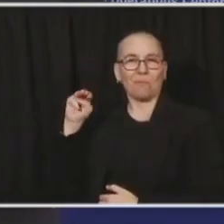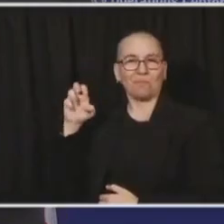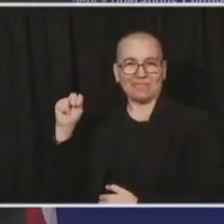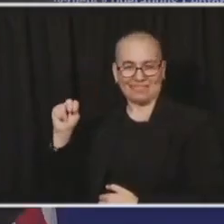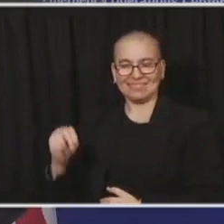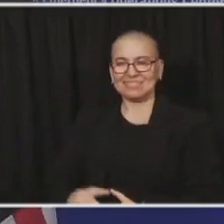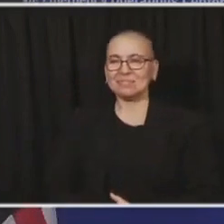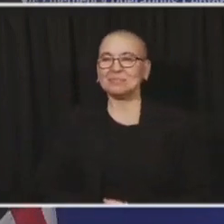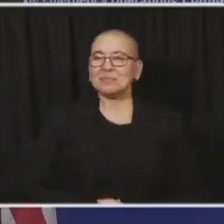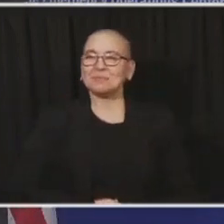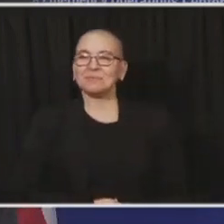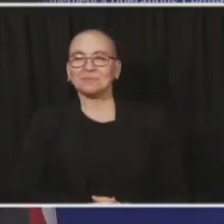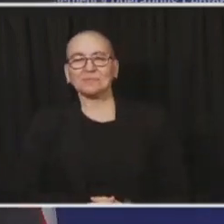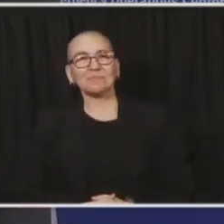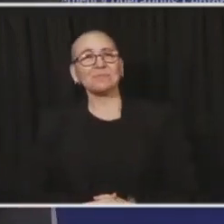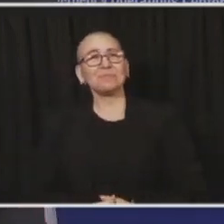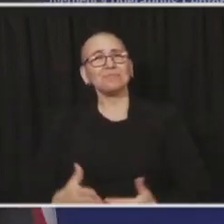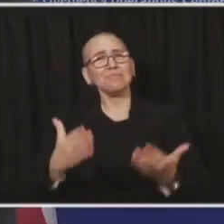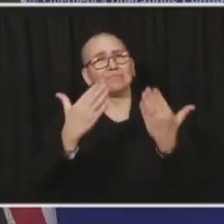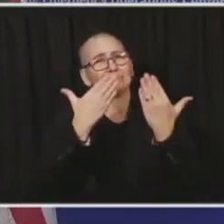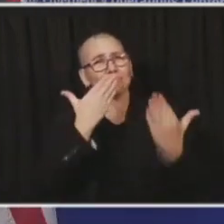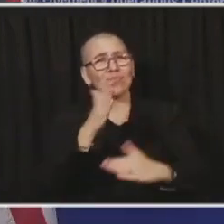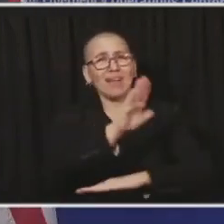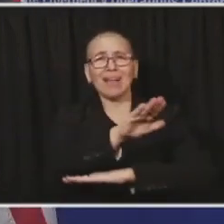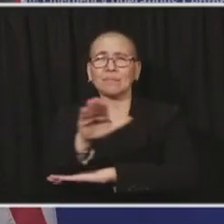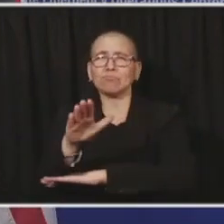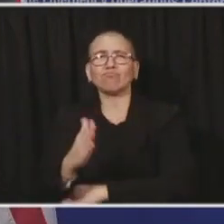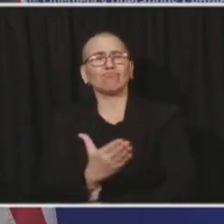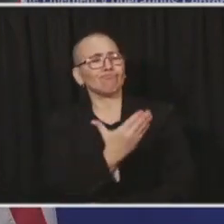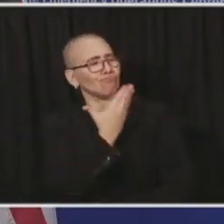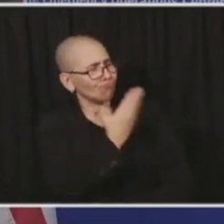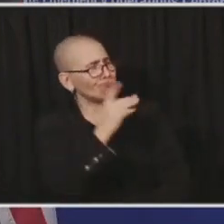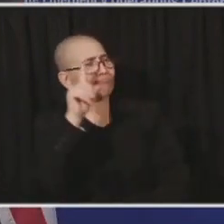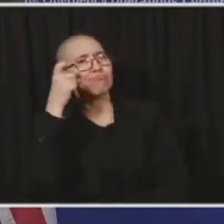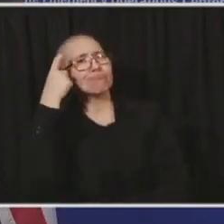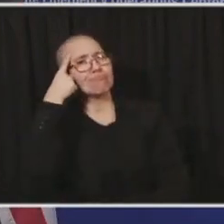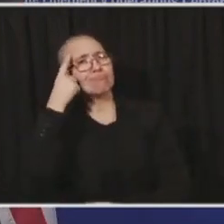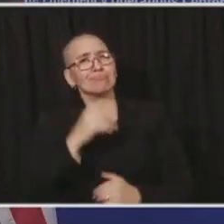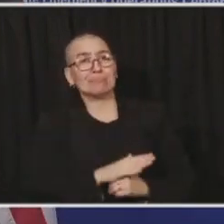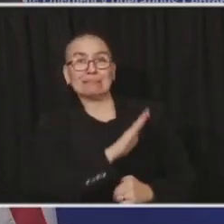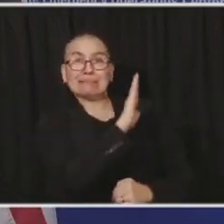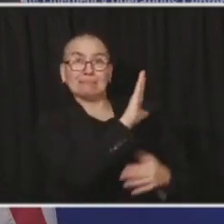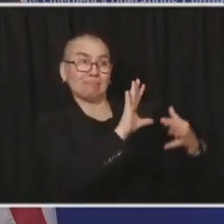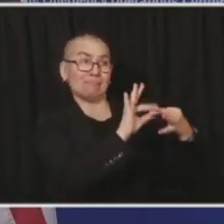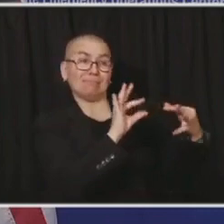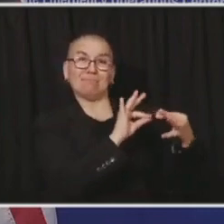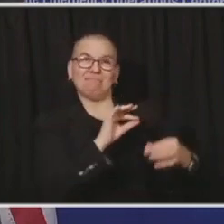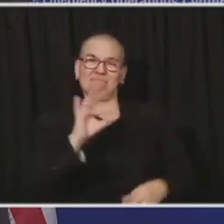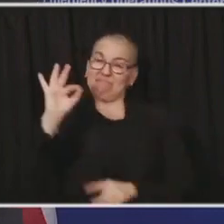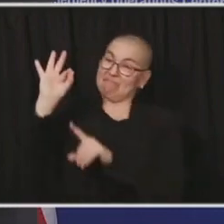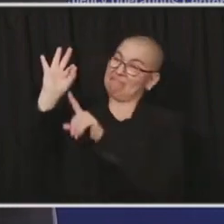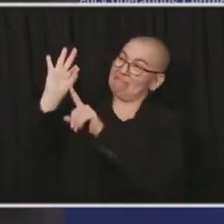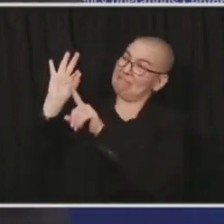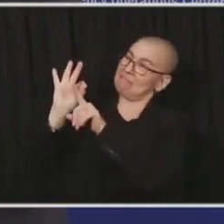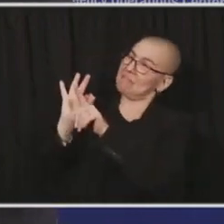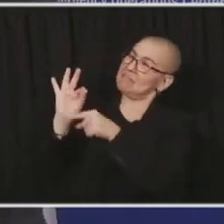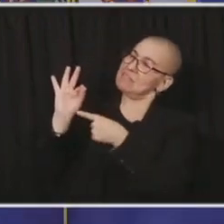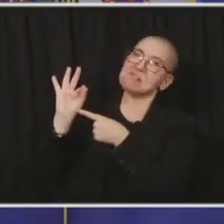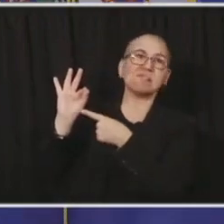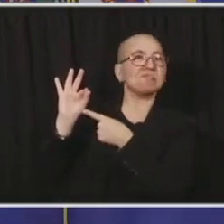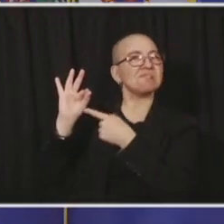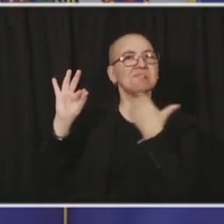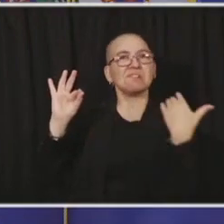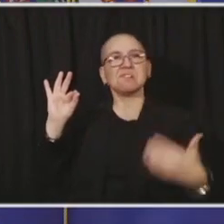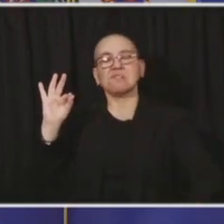Good afternoon and thank you, Governor. You mentioned nine months ago. And while you were speaking, was reflecting on nine months ago.